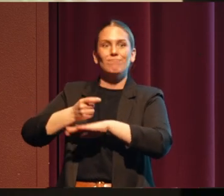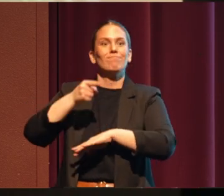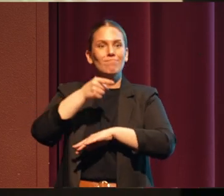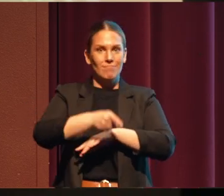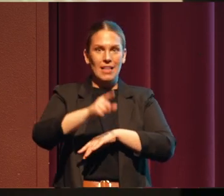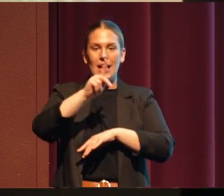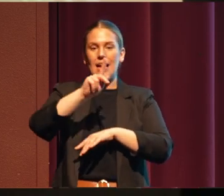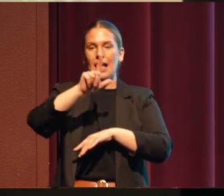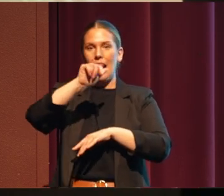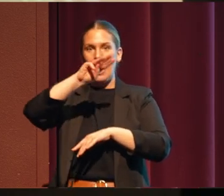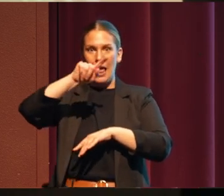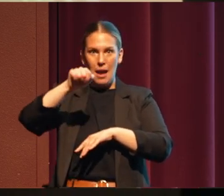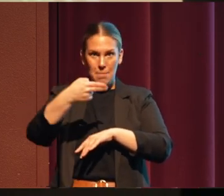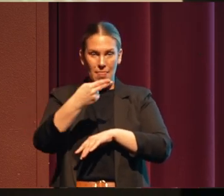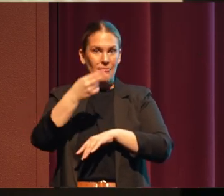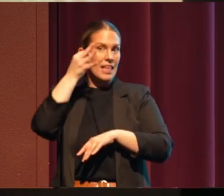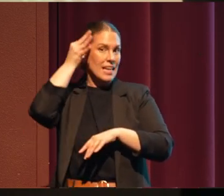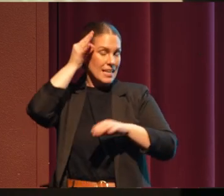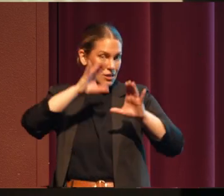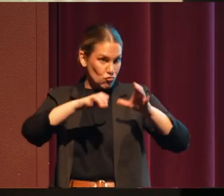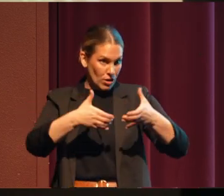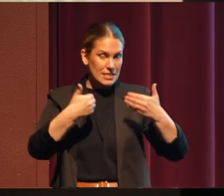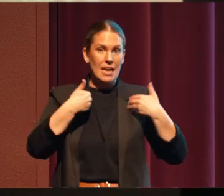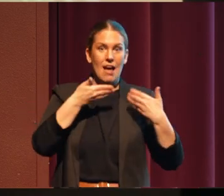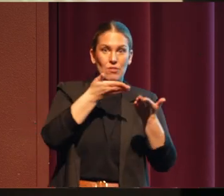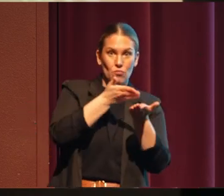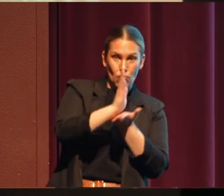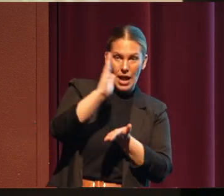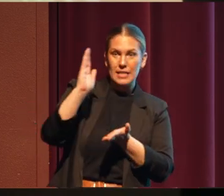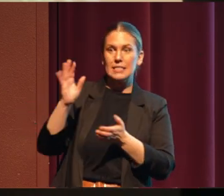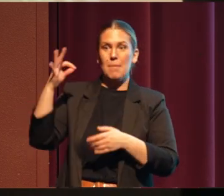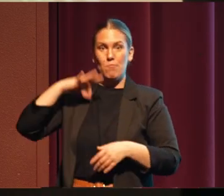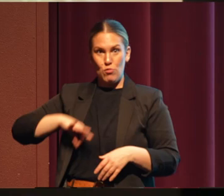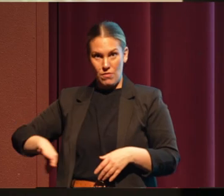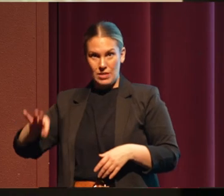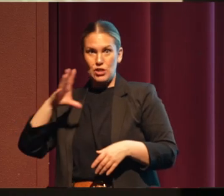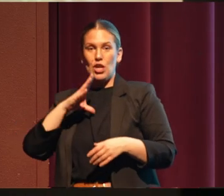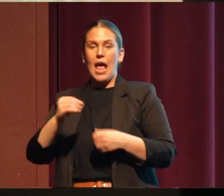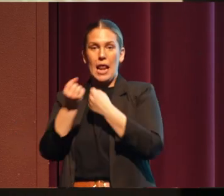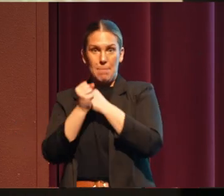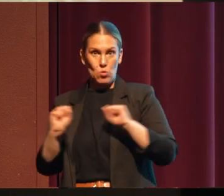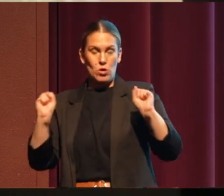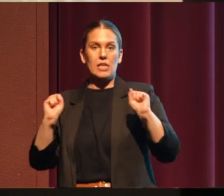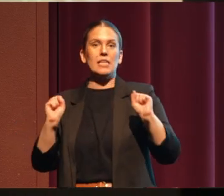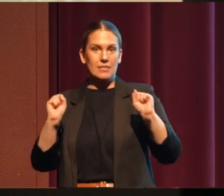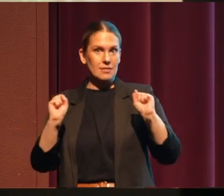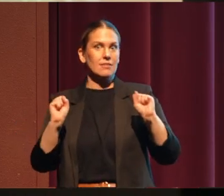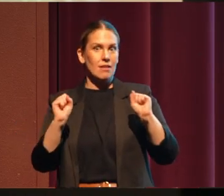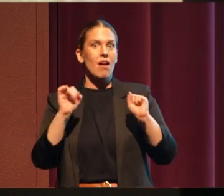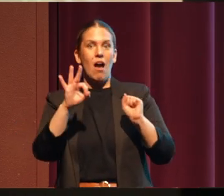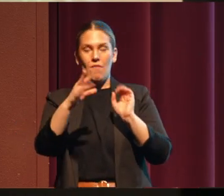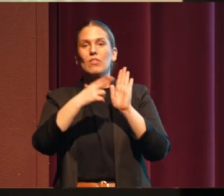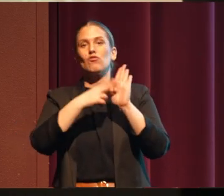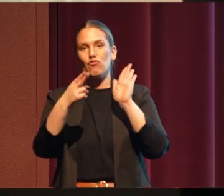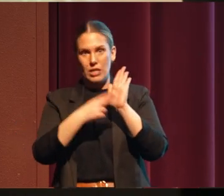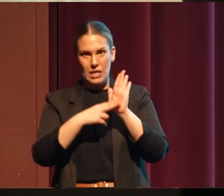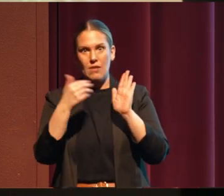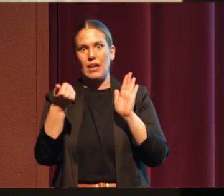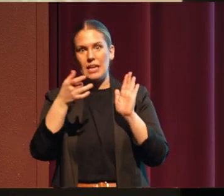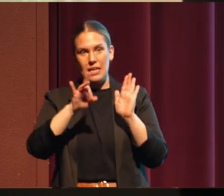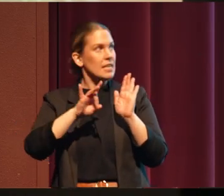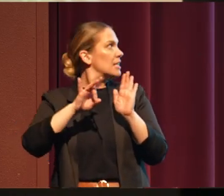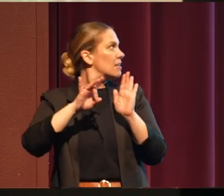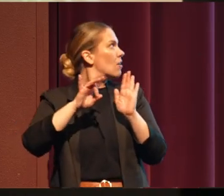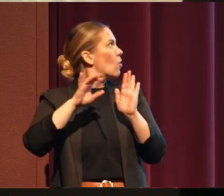tribes are entitled to the rights, privileges, and immunities under the Treaty of 1864 to hunt, trap, and fish fish within their